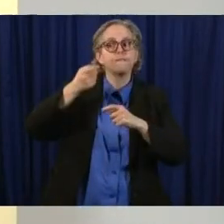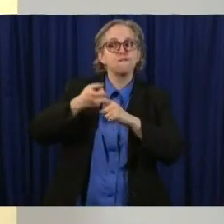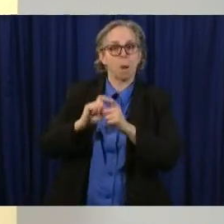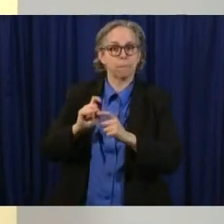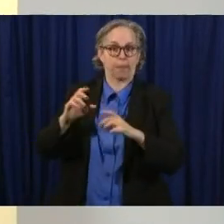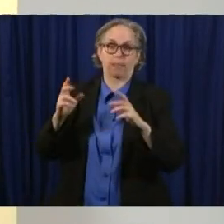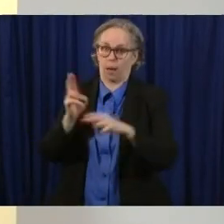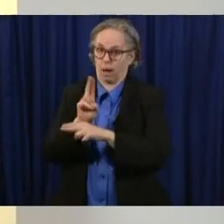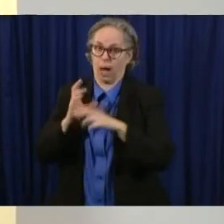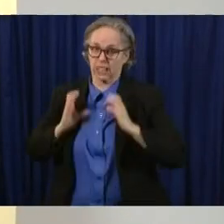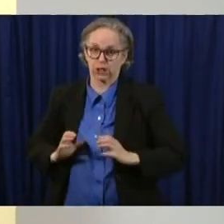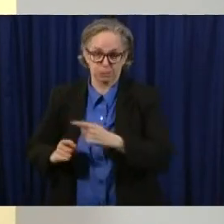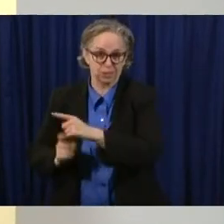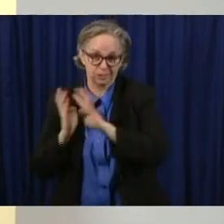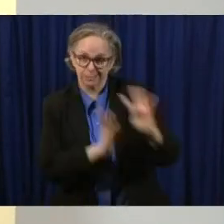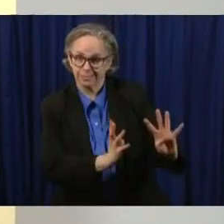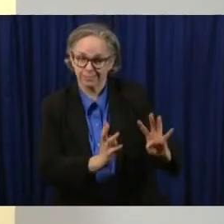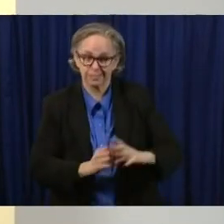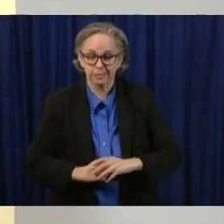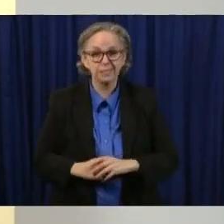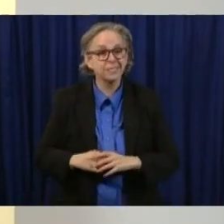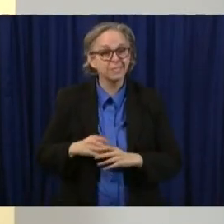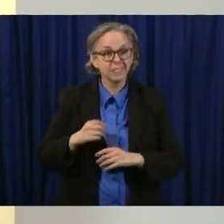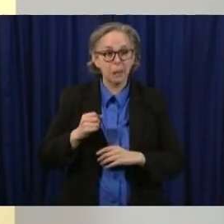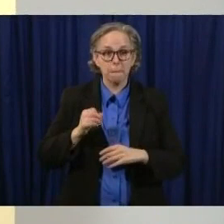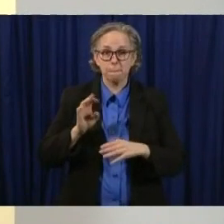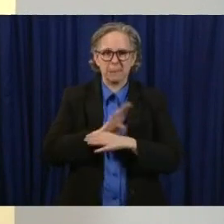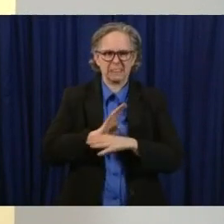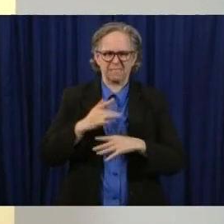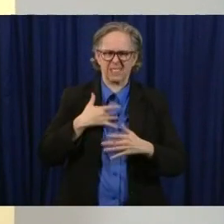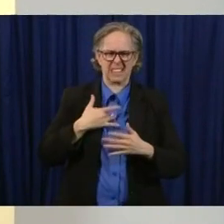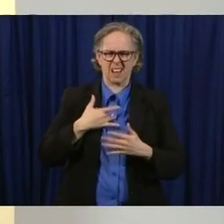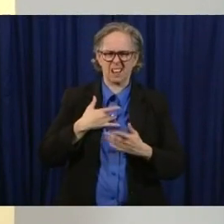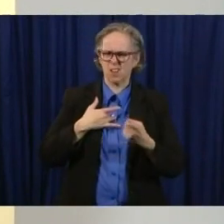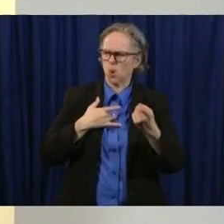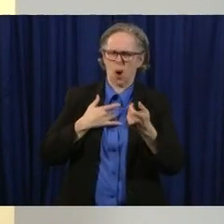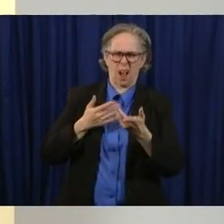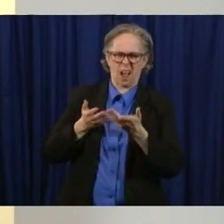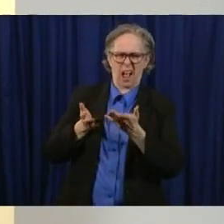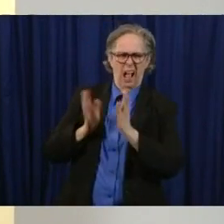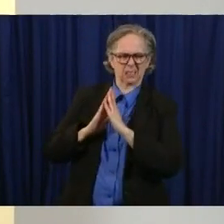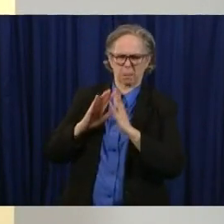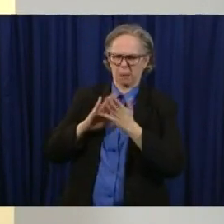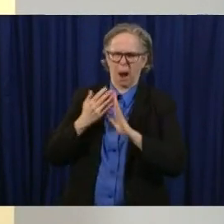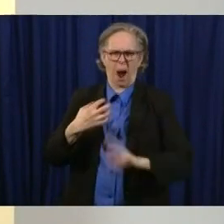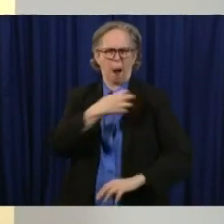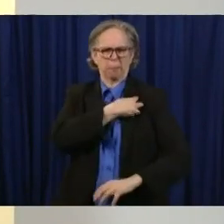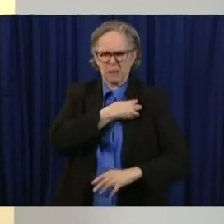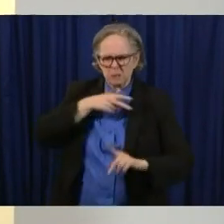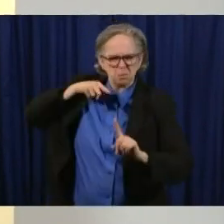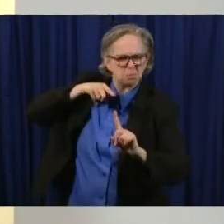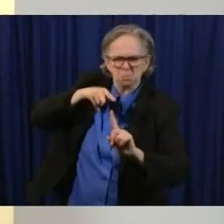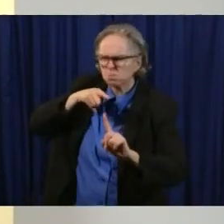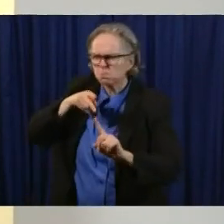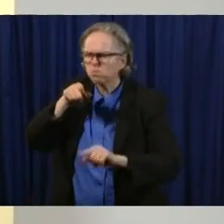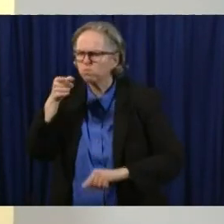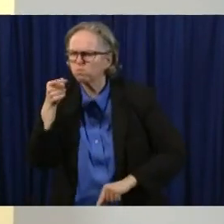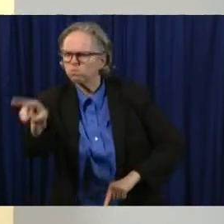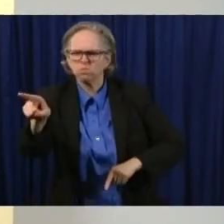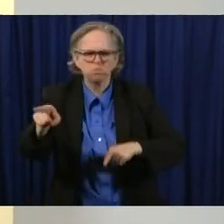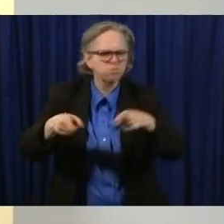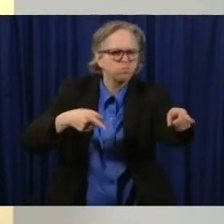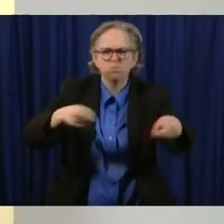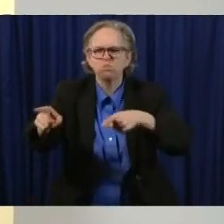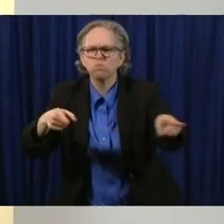you're asking us to be the police for your policy uh and they didn't like that uh and and